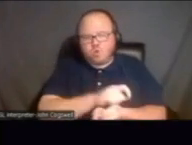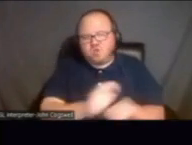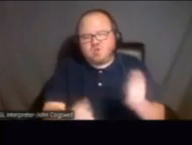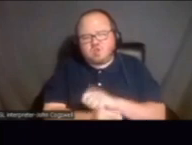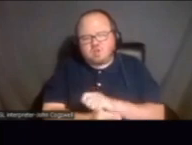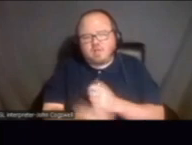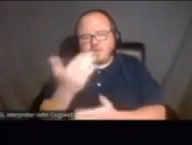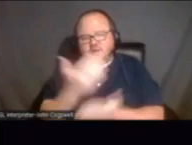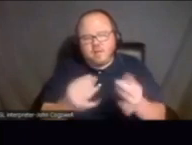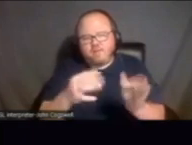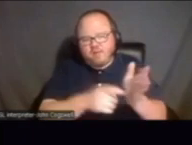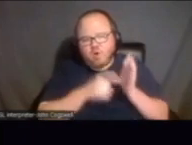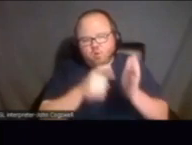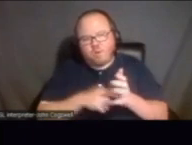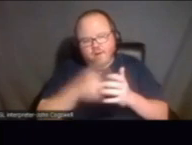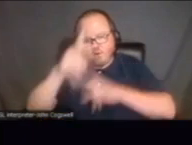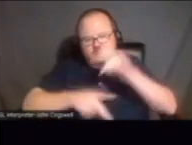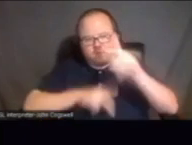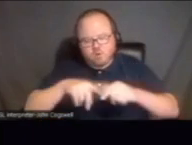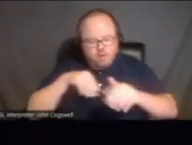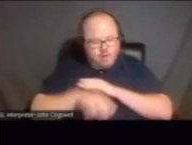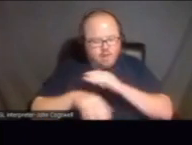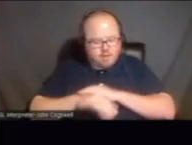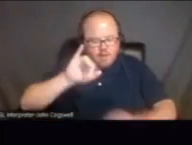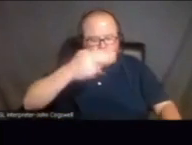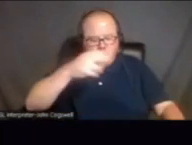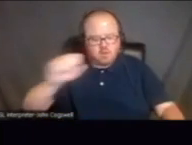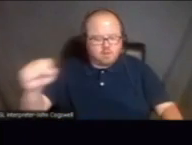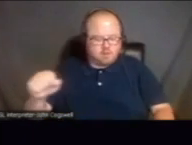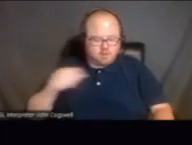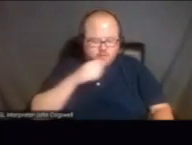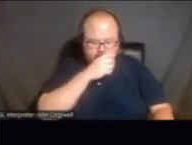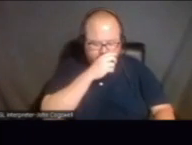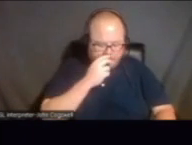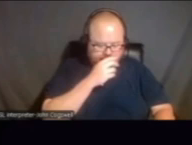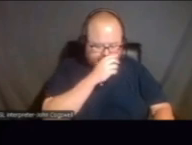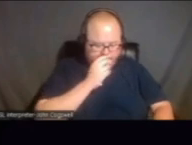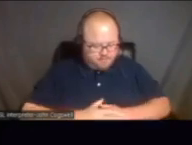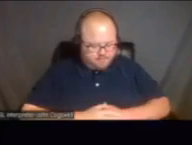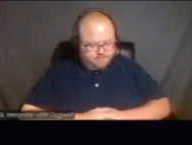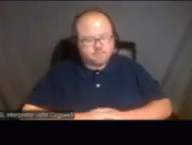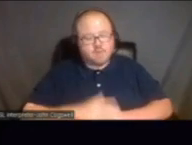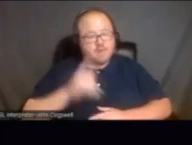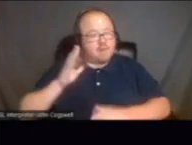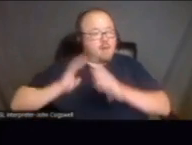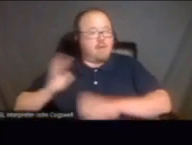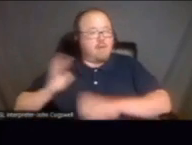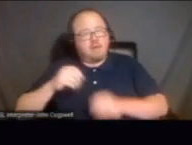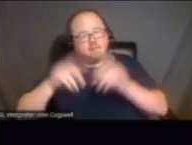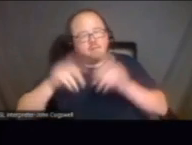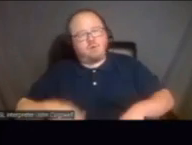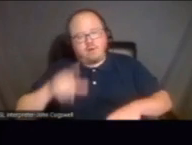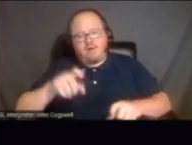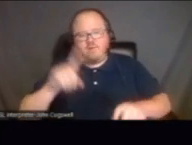some of the criteria for people to access IHSS. Because in the past, it was a person needed to be